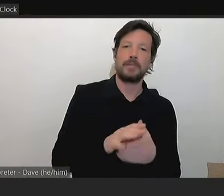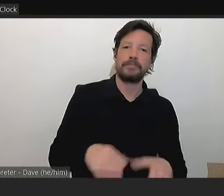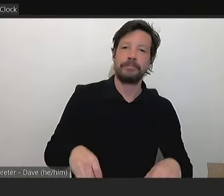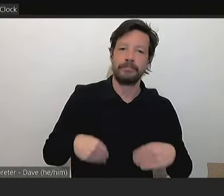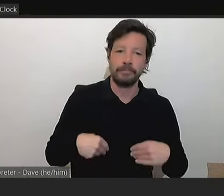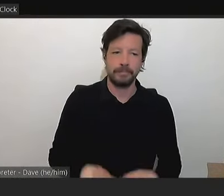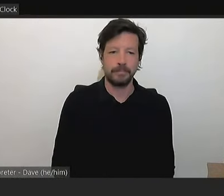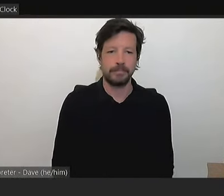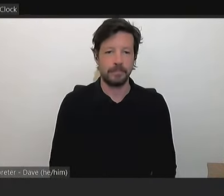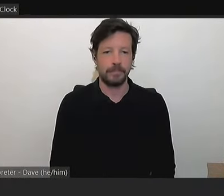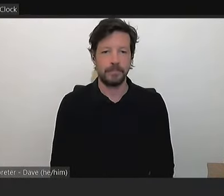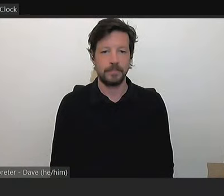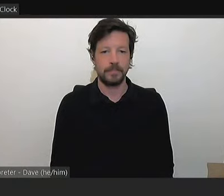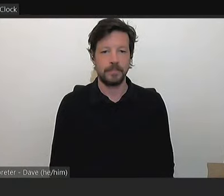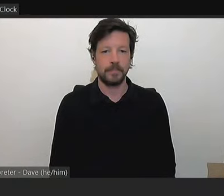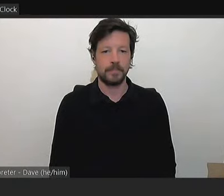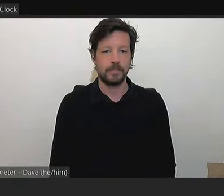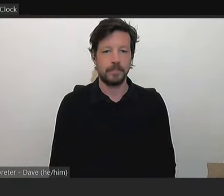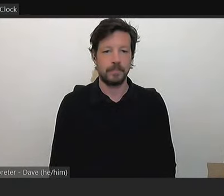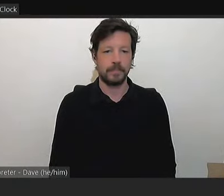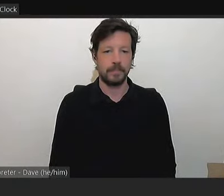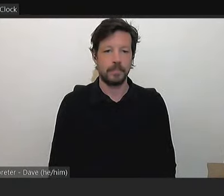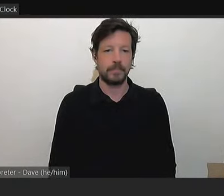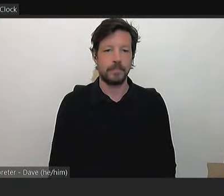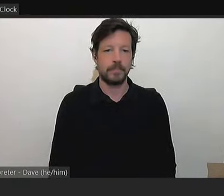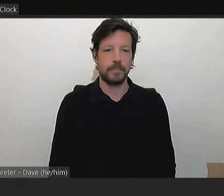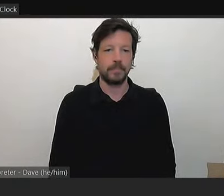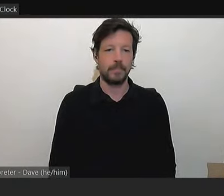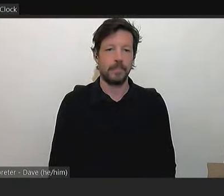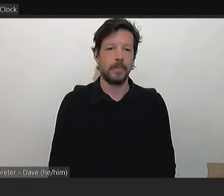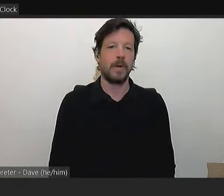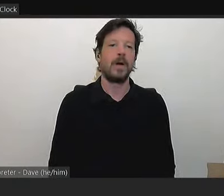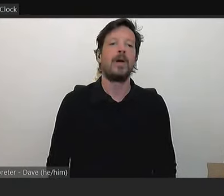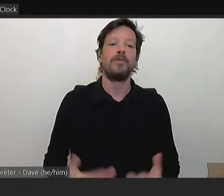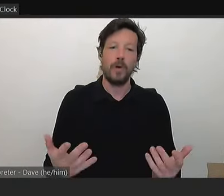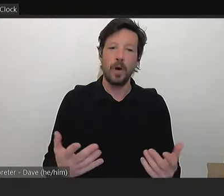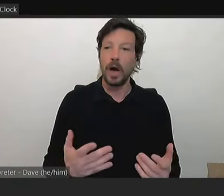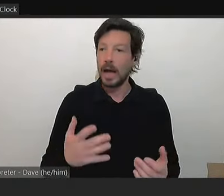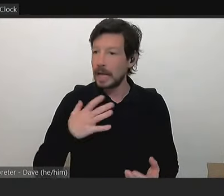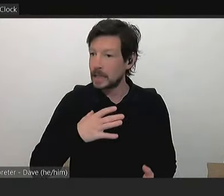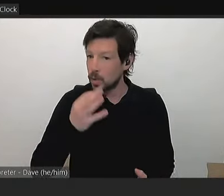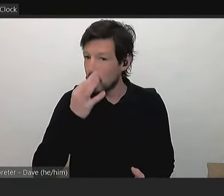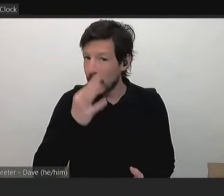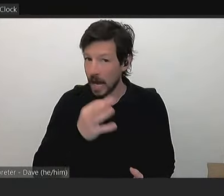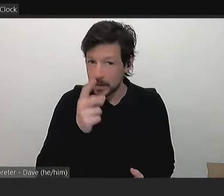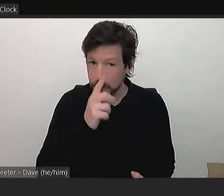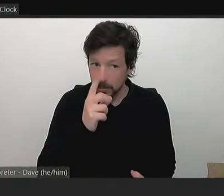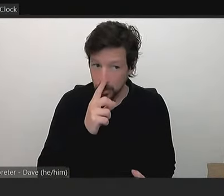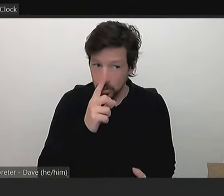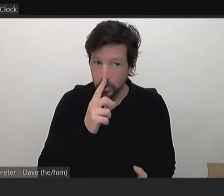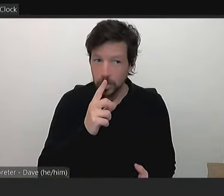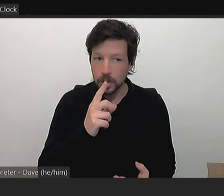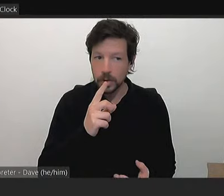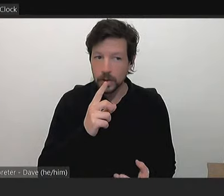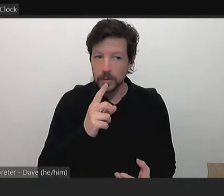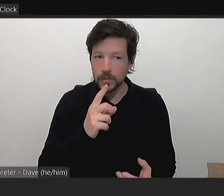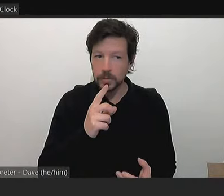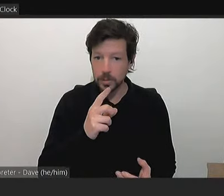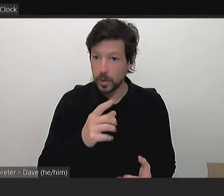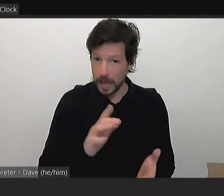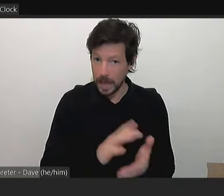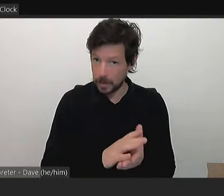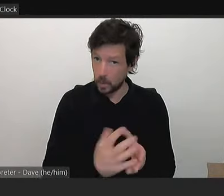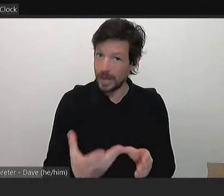Okay. But before I do so, I need to ask councillors who consent to the motion amendment to include the item in the final budget